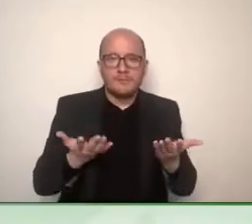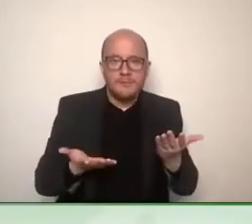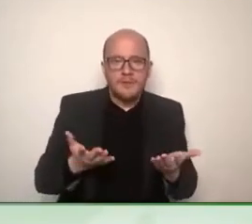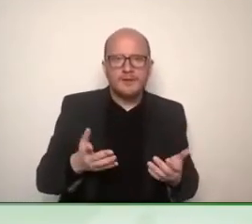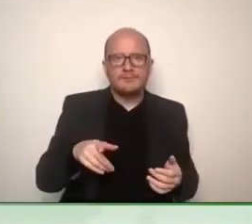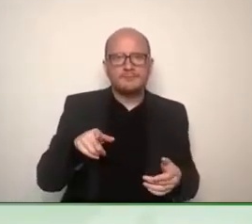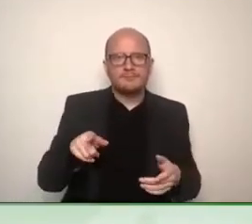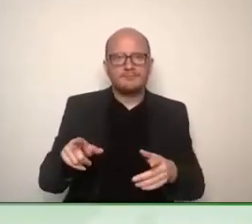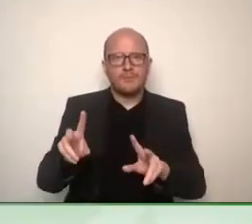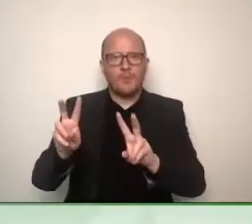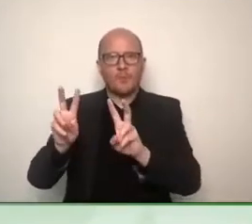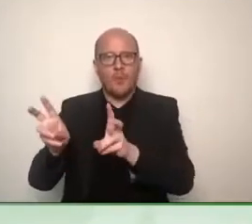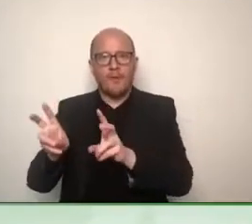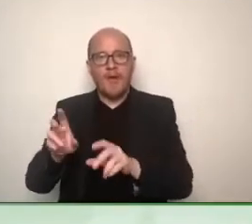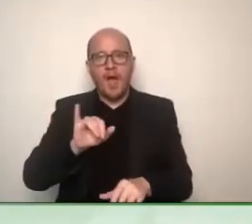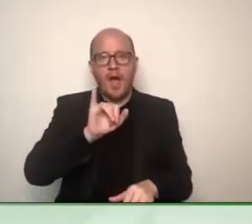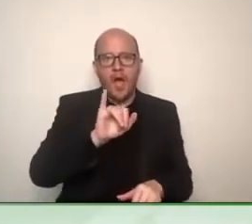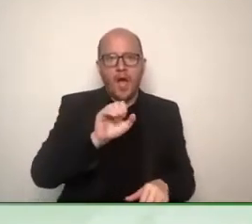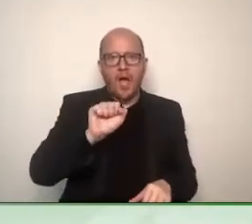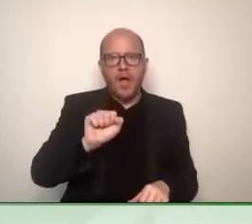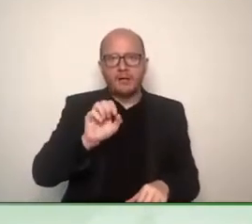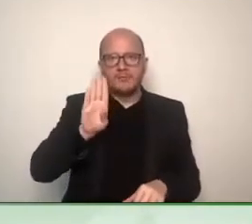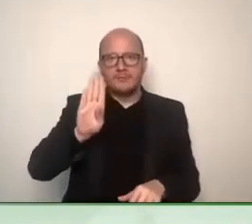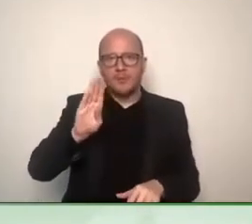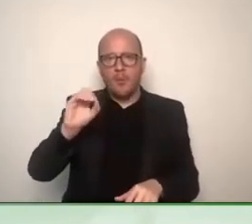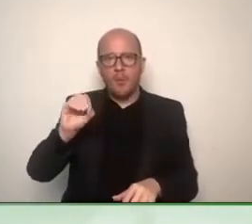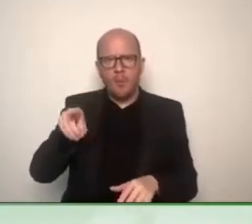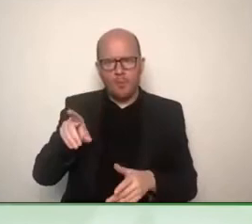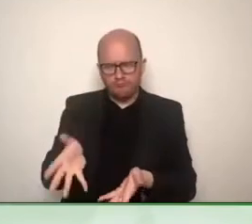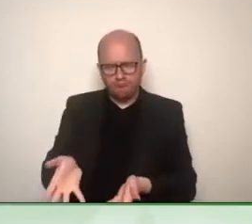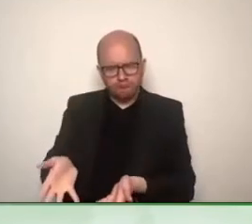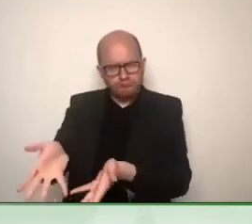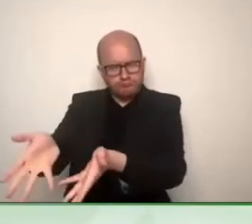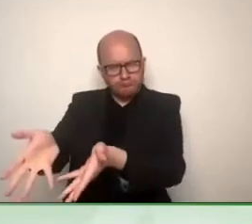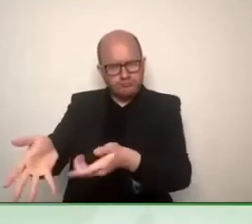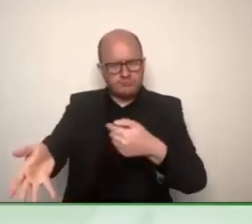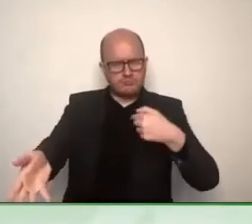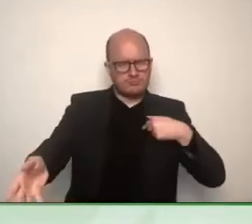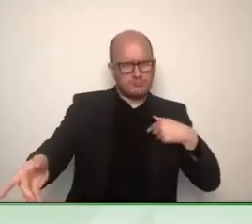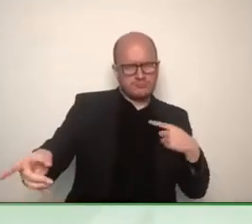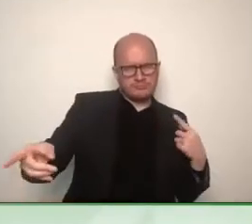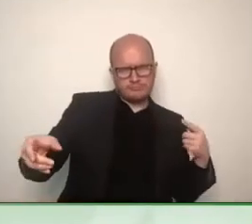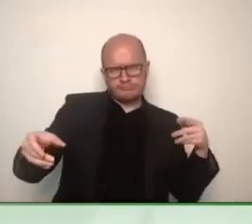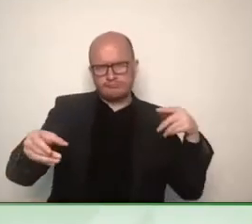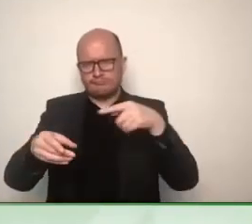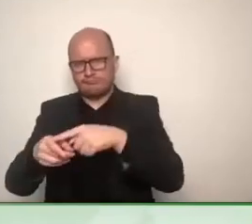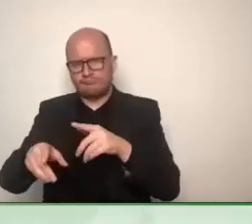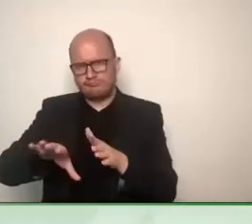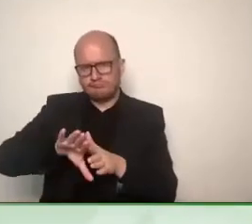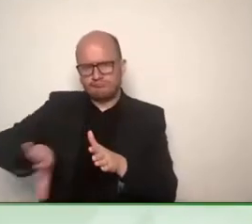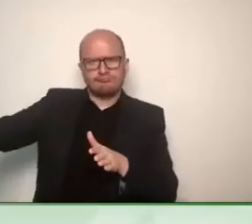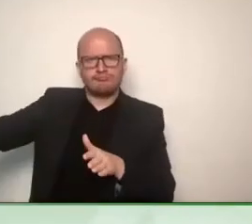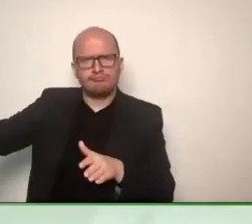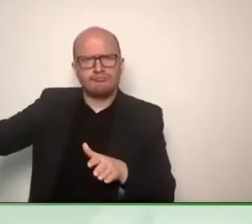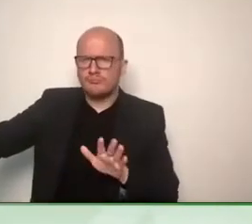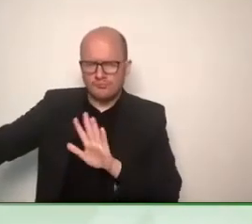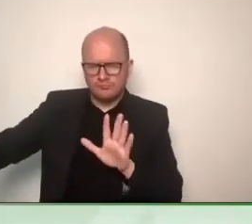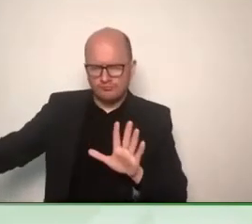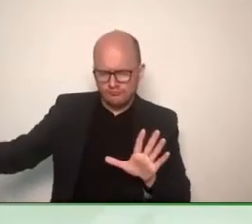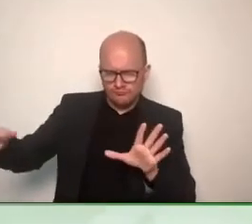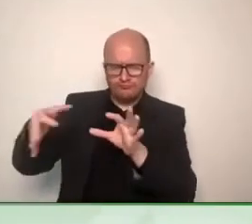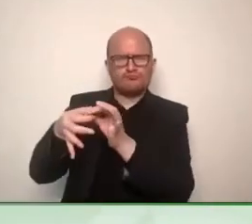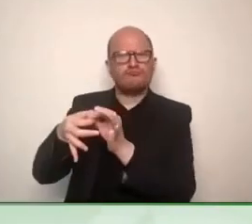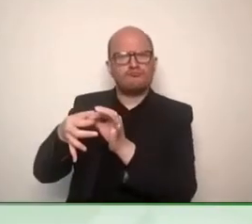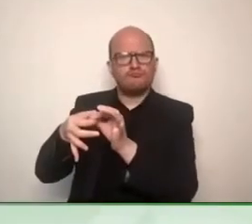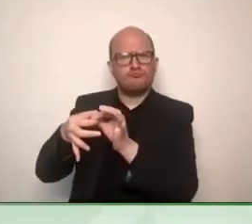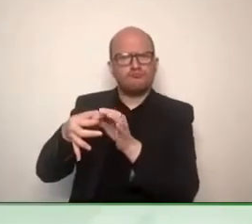let them do it. We should not compete with our member organizations. I only pick up these topics that are really